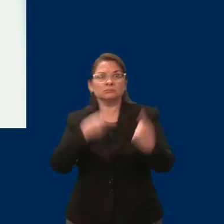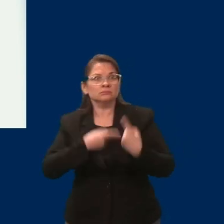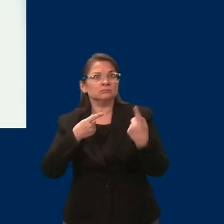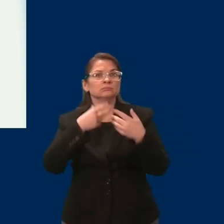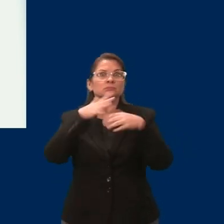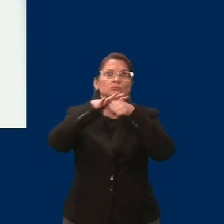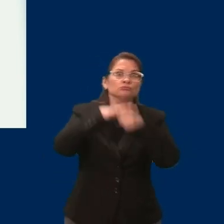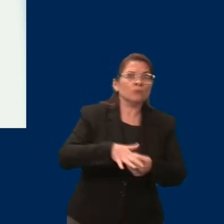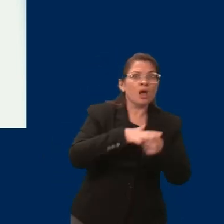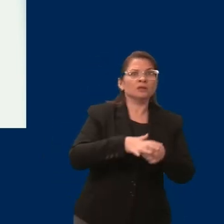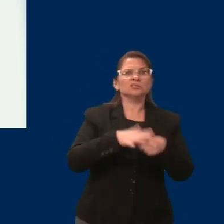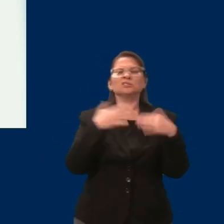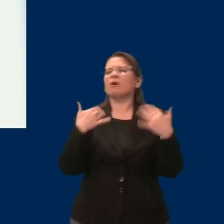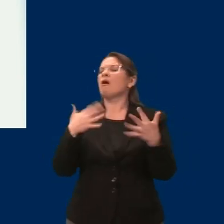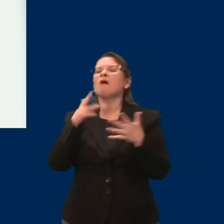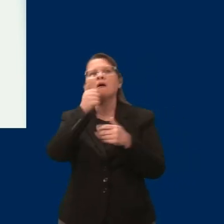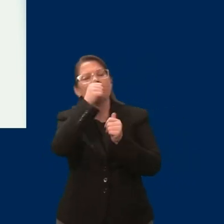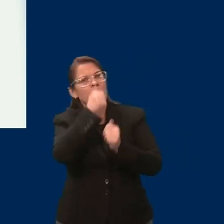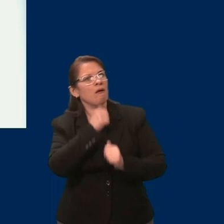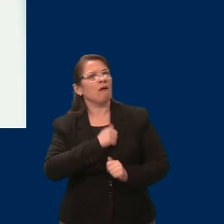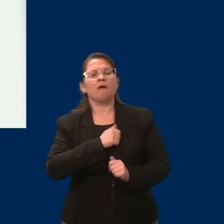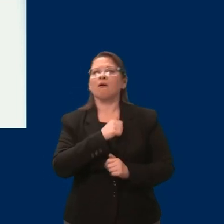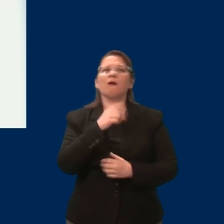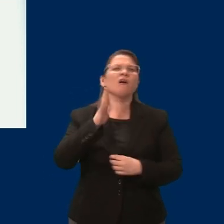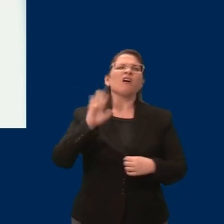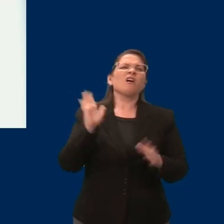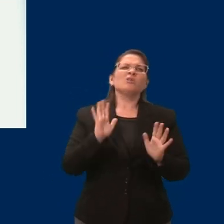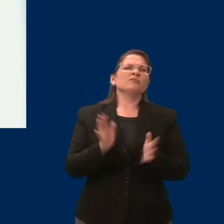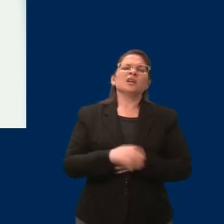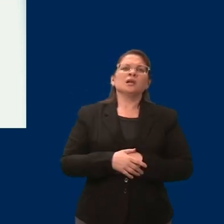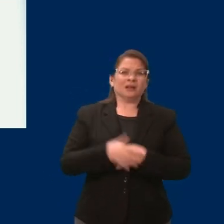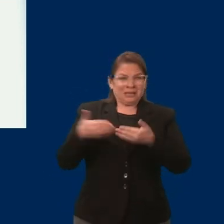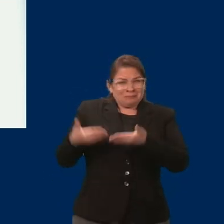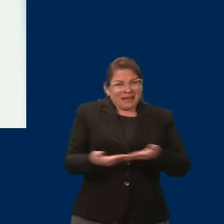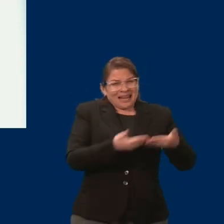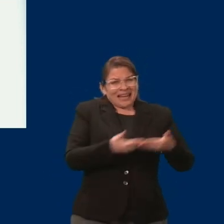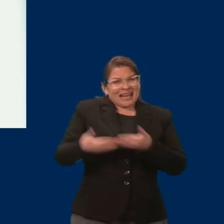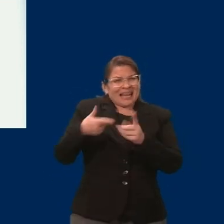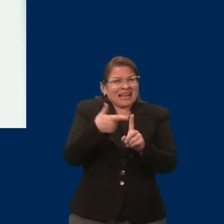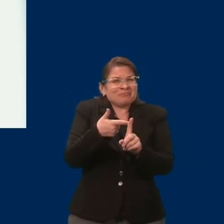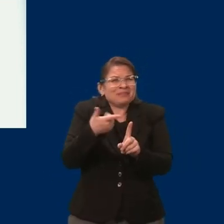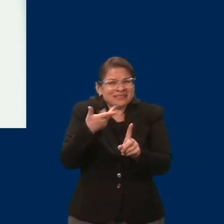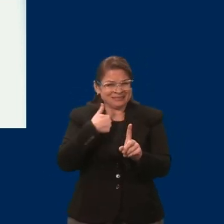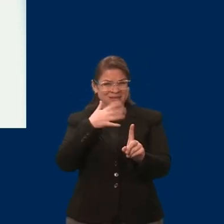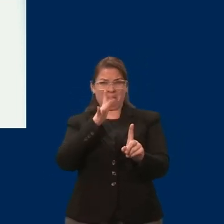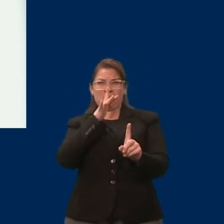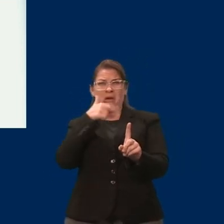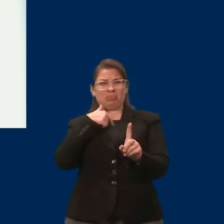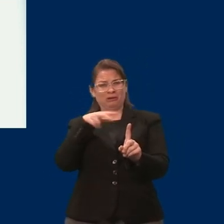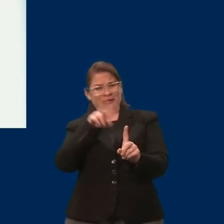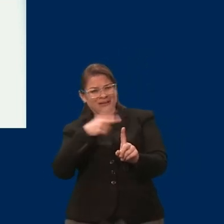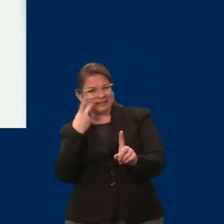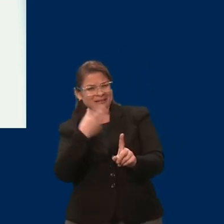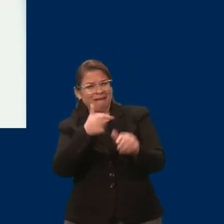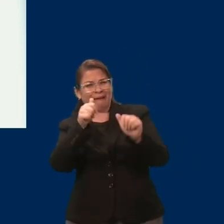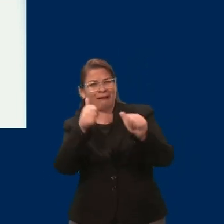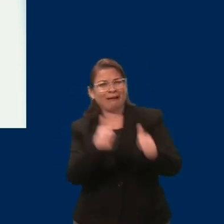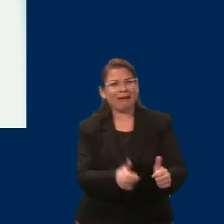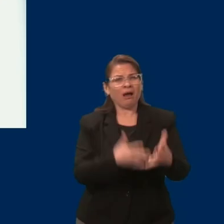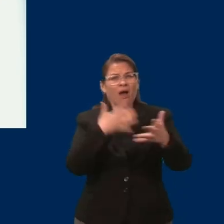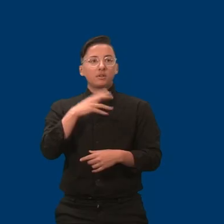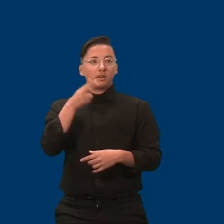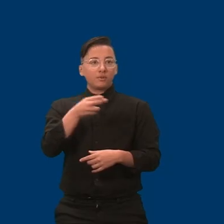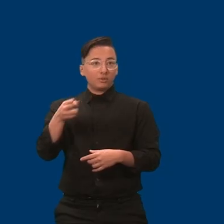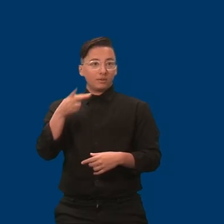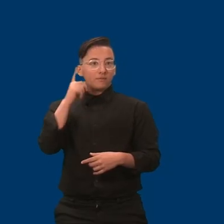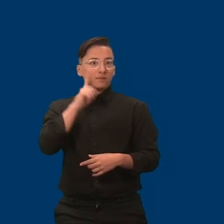And I mean, that's the hardest thing as a mom to get over and to think of. And as any parent knows, you don't want your child